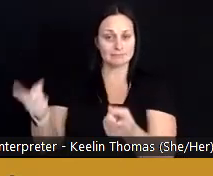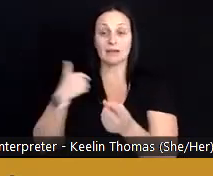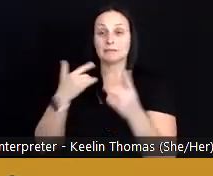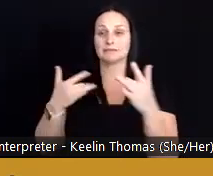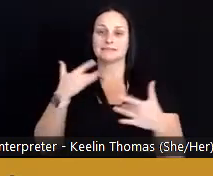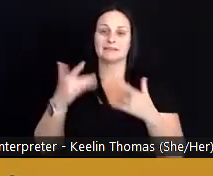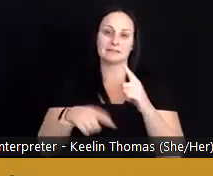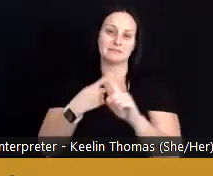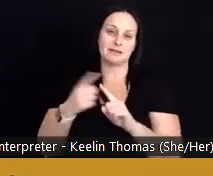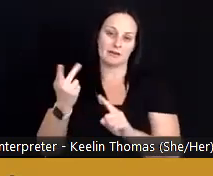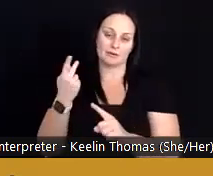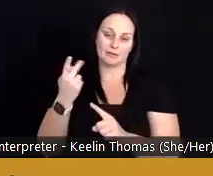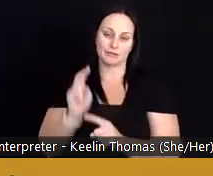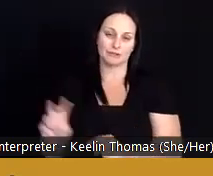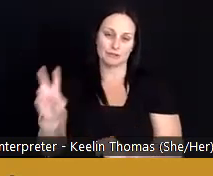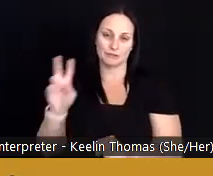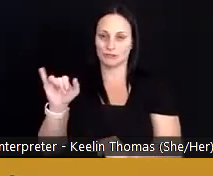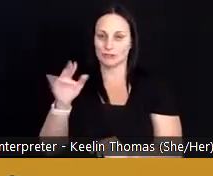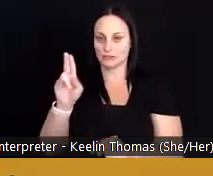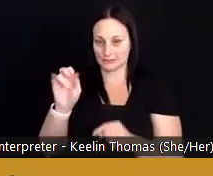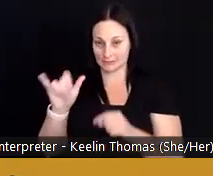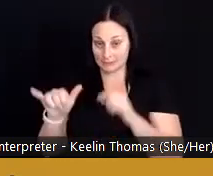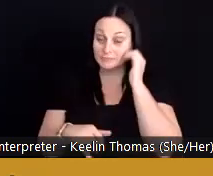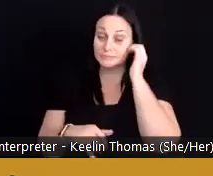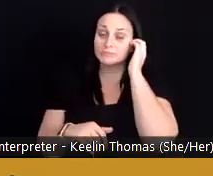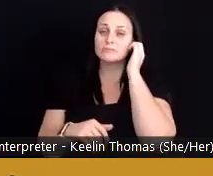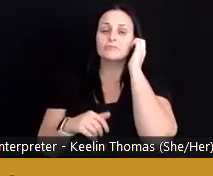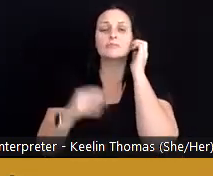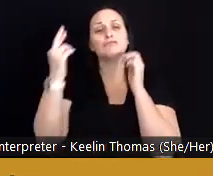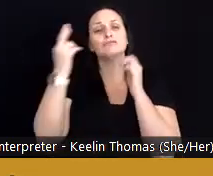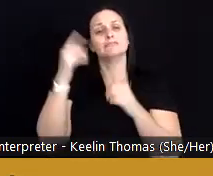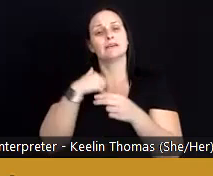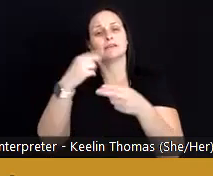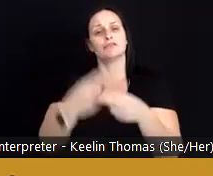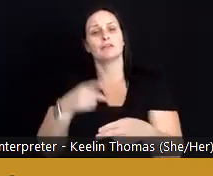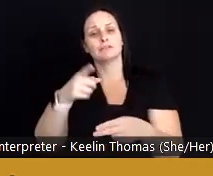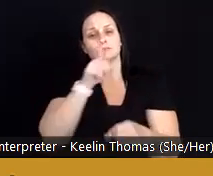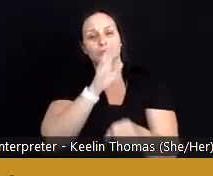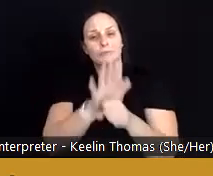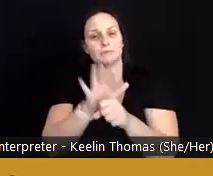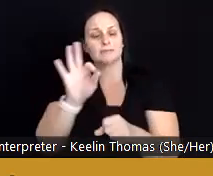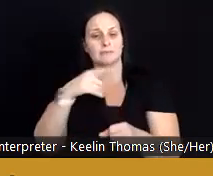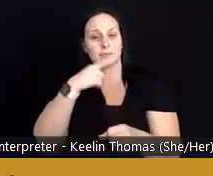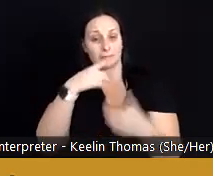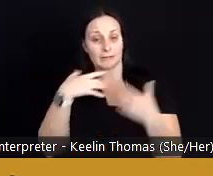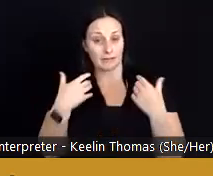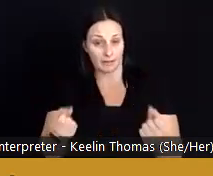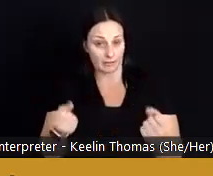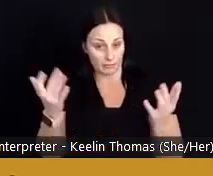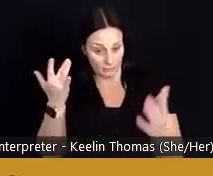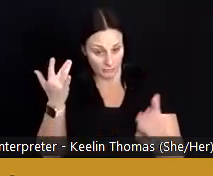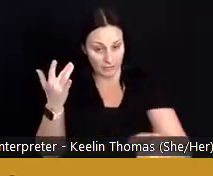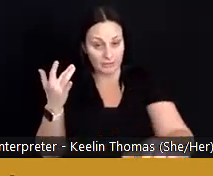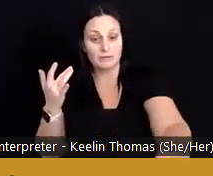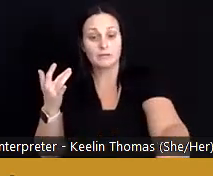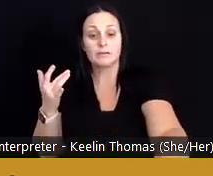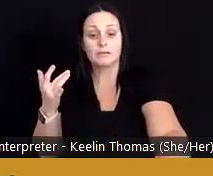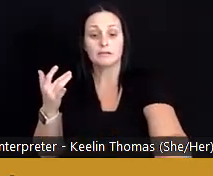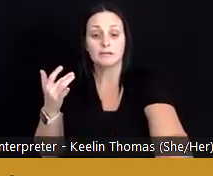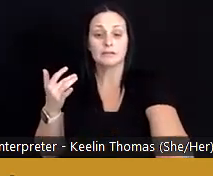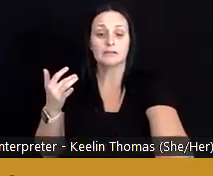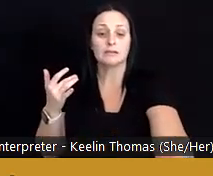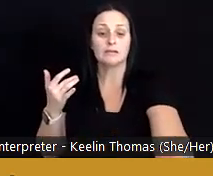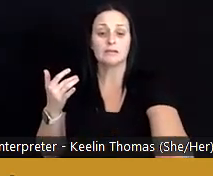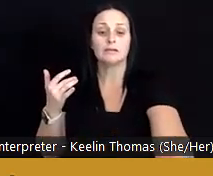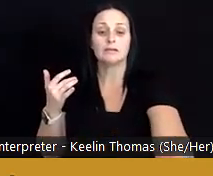we're on. So the reason that I call this talk the promise of public health is because public health has been at